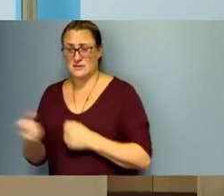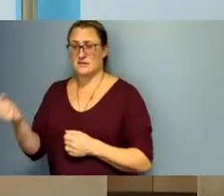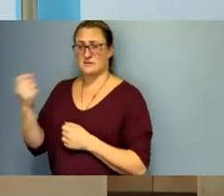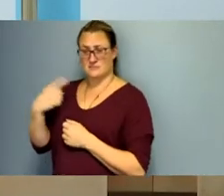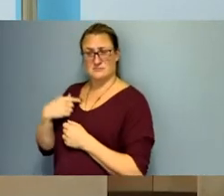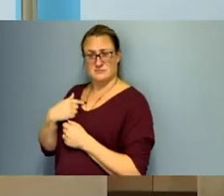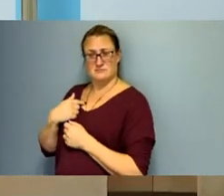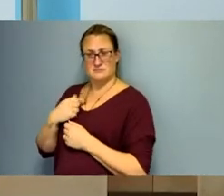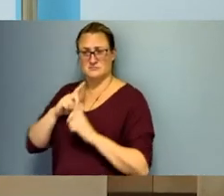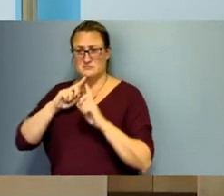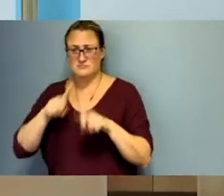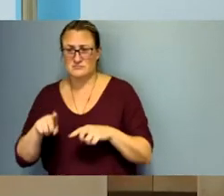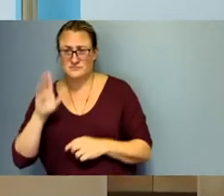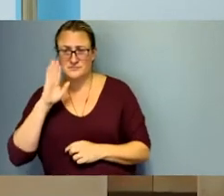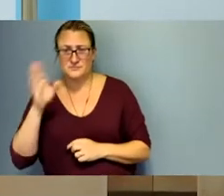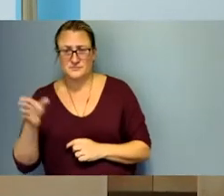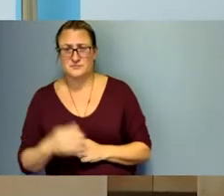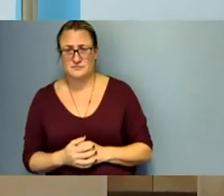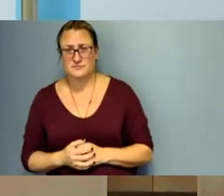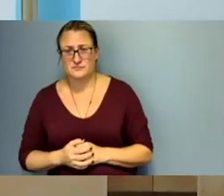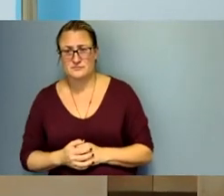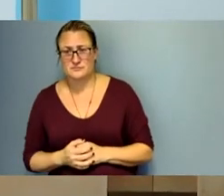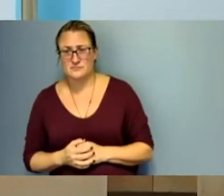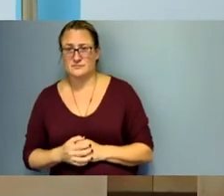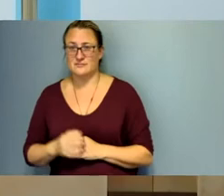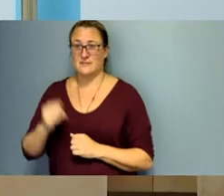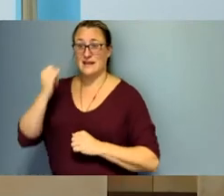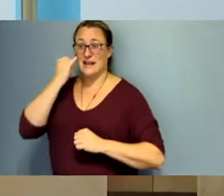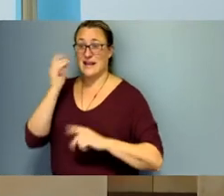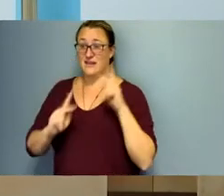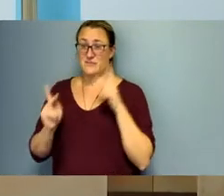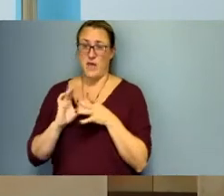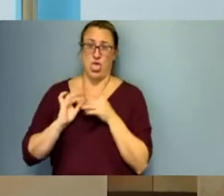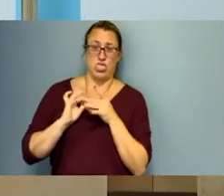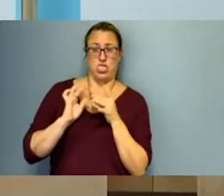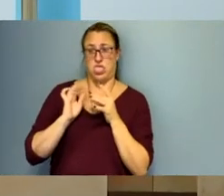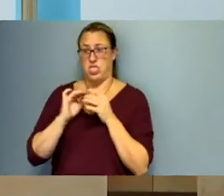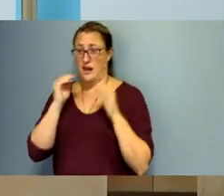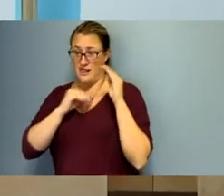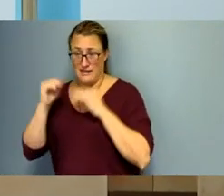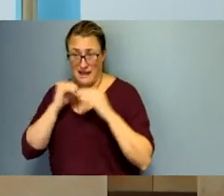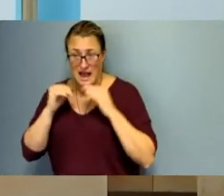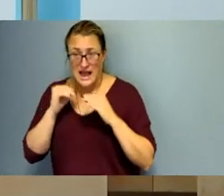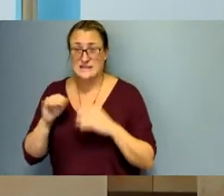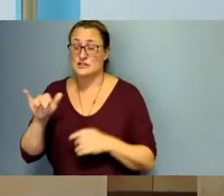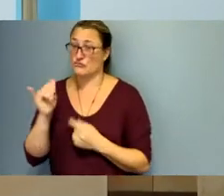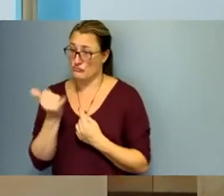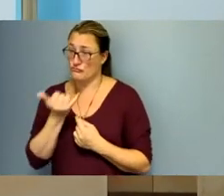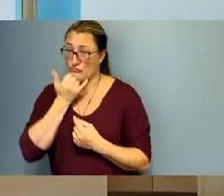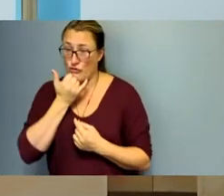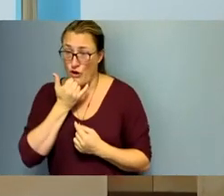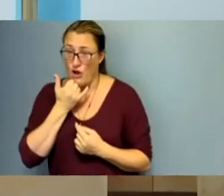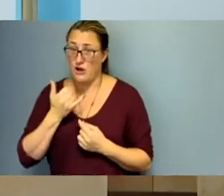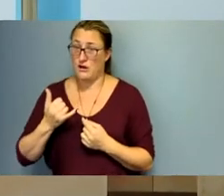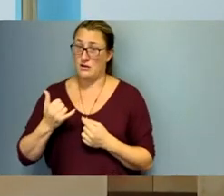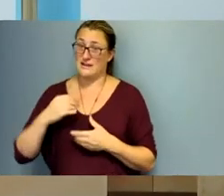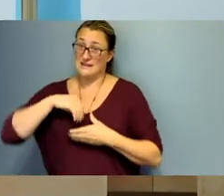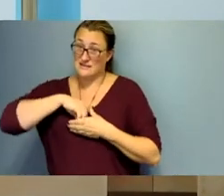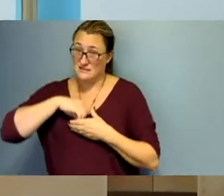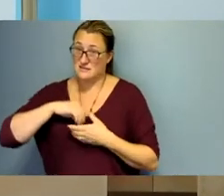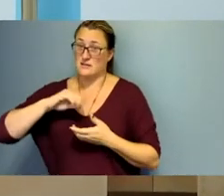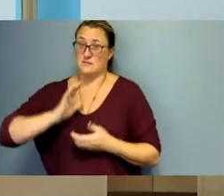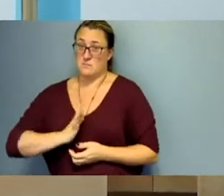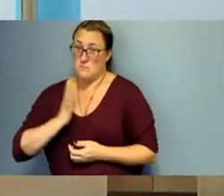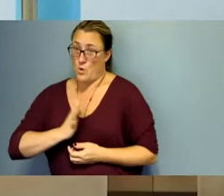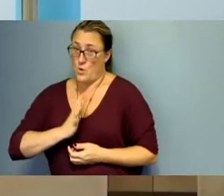that when people do that it is morally wrong it is ethically wrong and it is bucks county wrong but